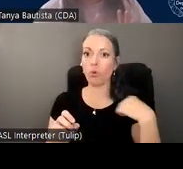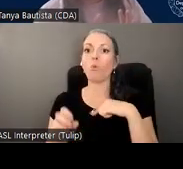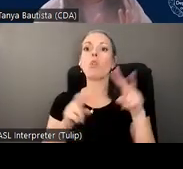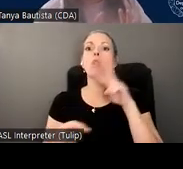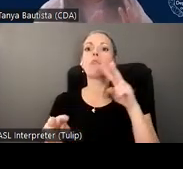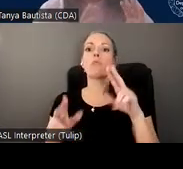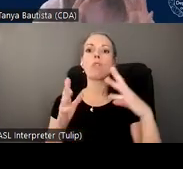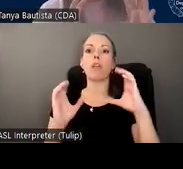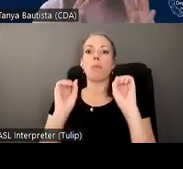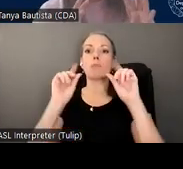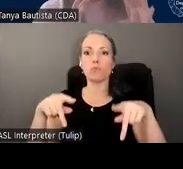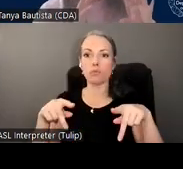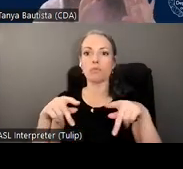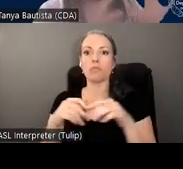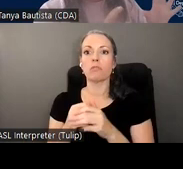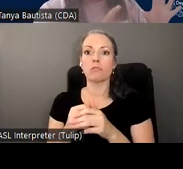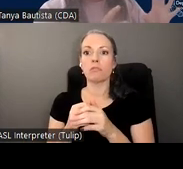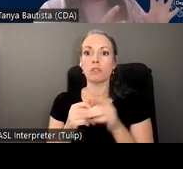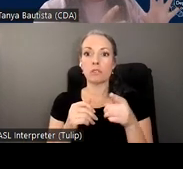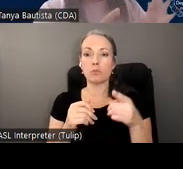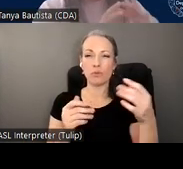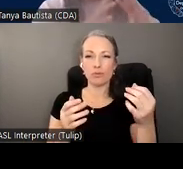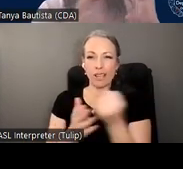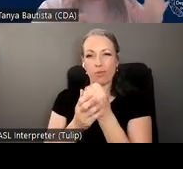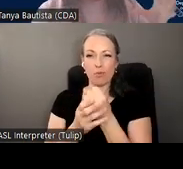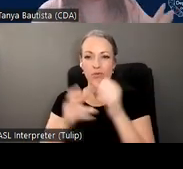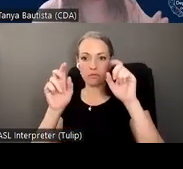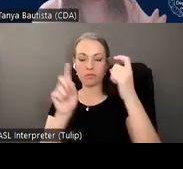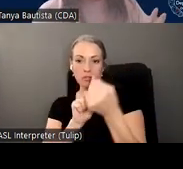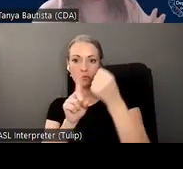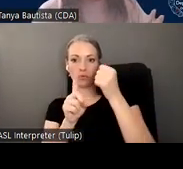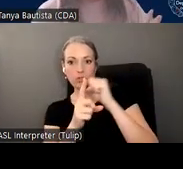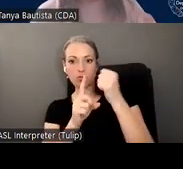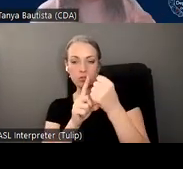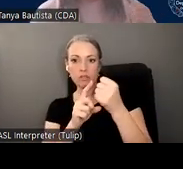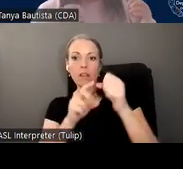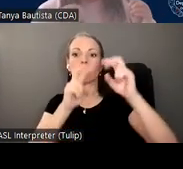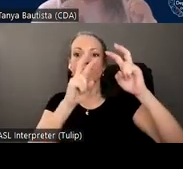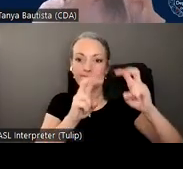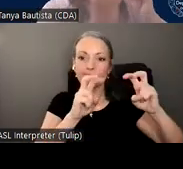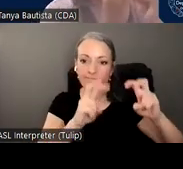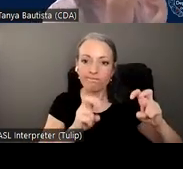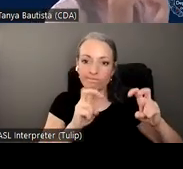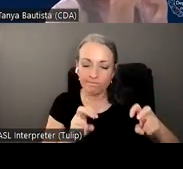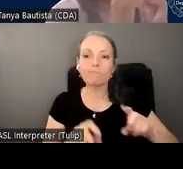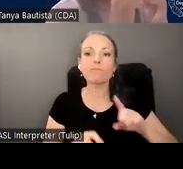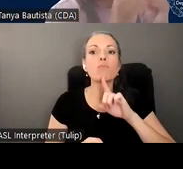opportunities to take those scenarios and analyze real